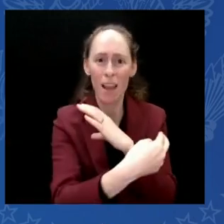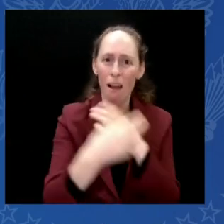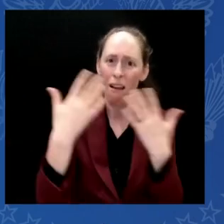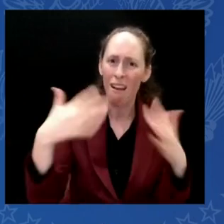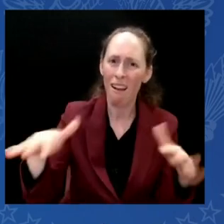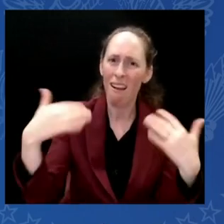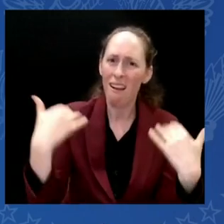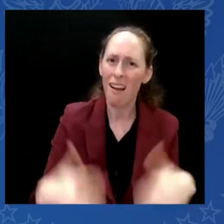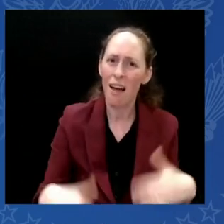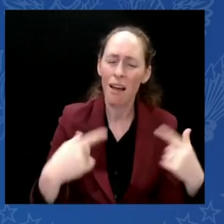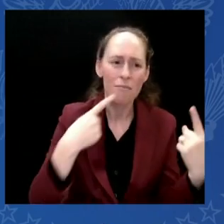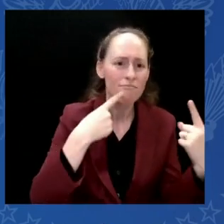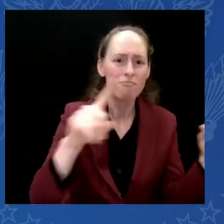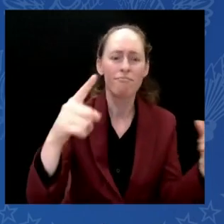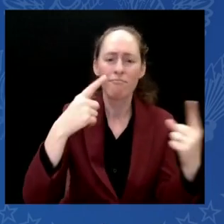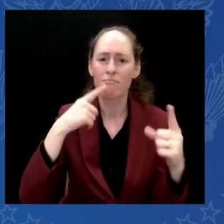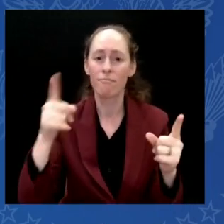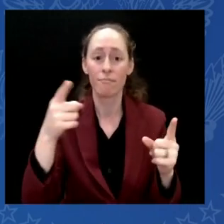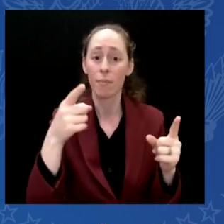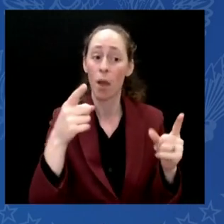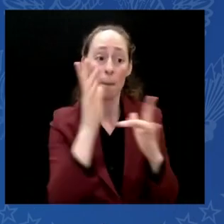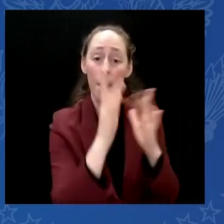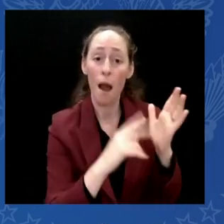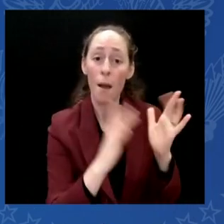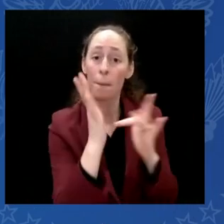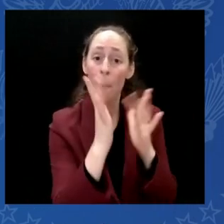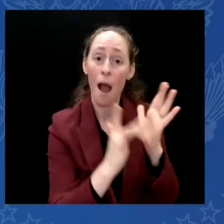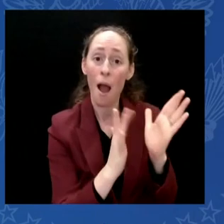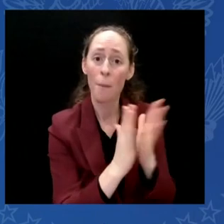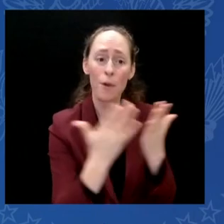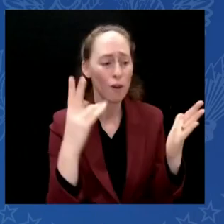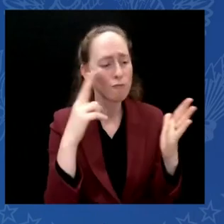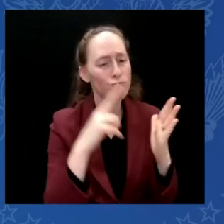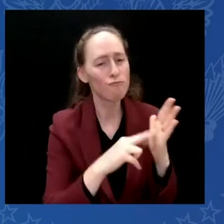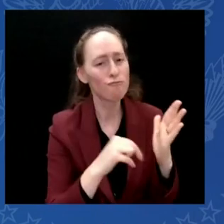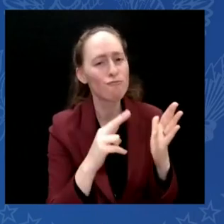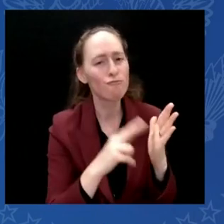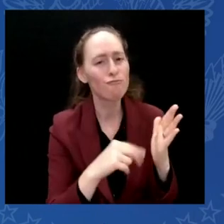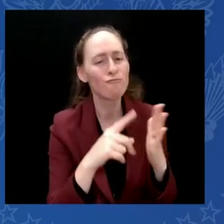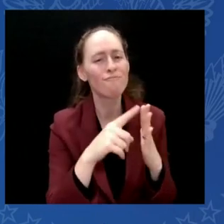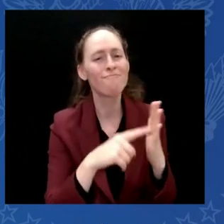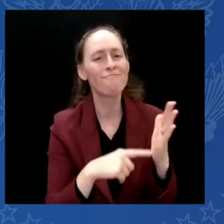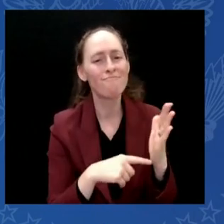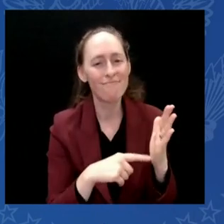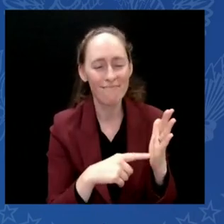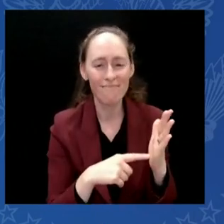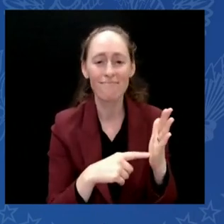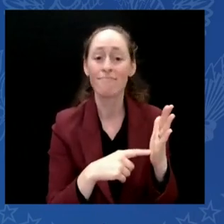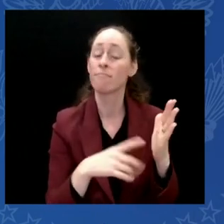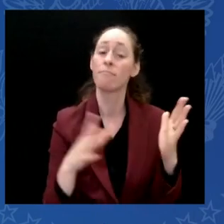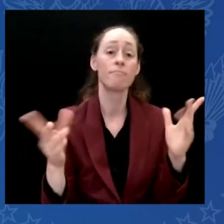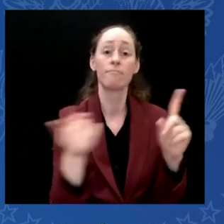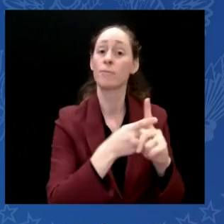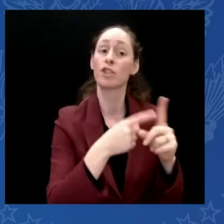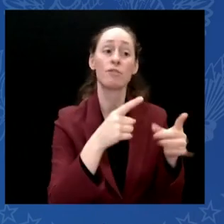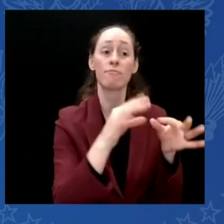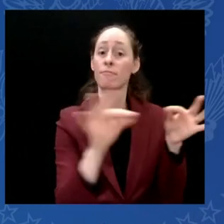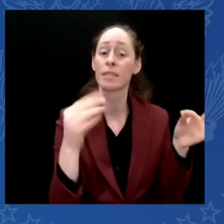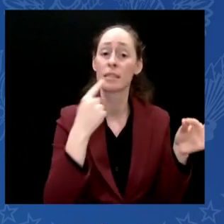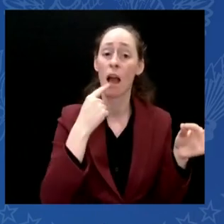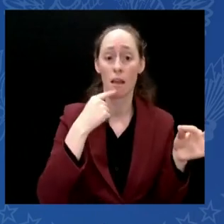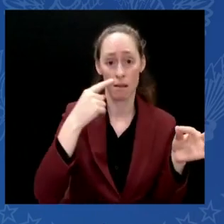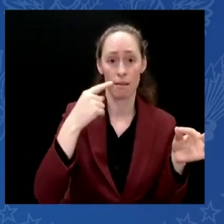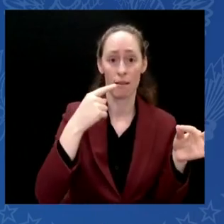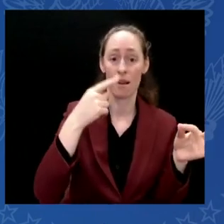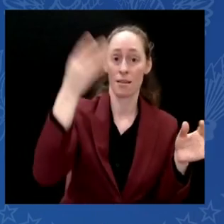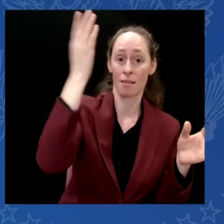heaven and earth. And God said, let there be light. And there was light. That light's still with us,